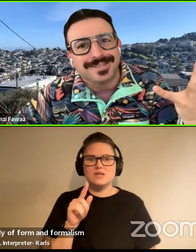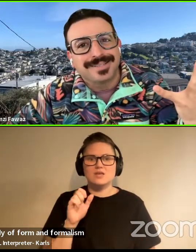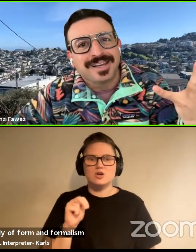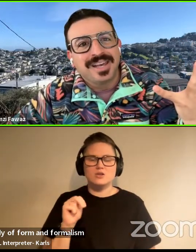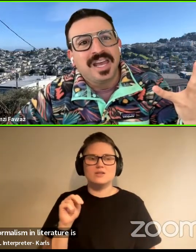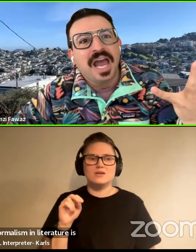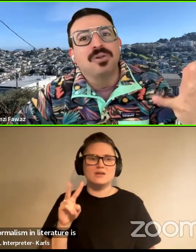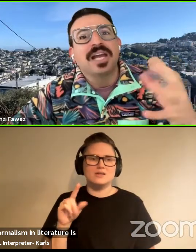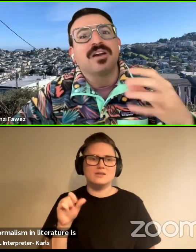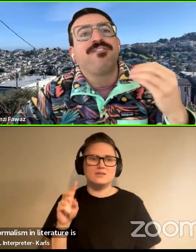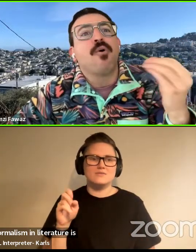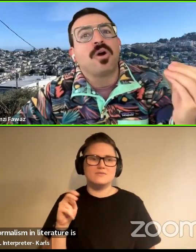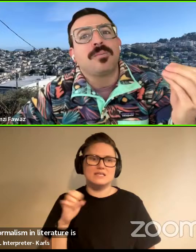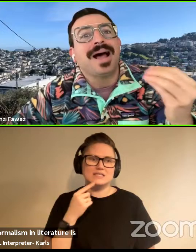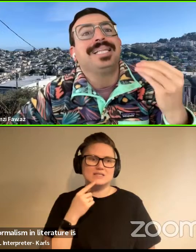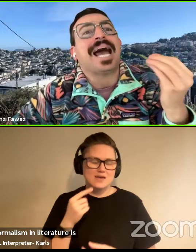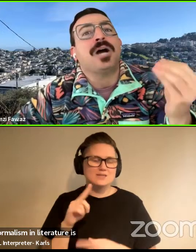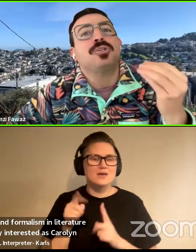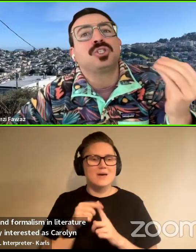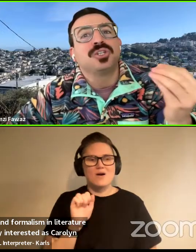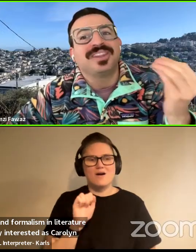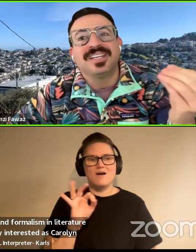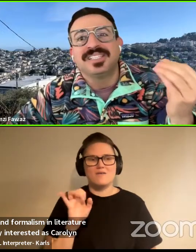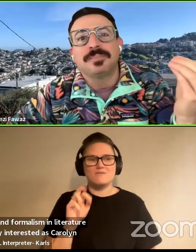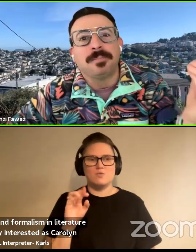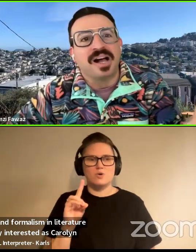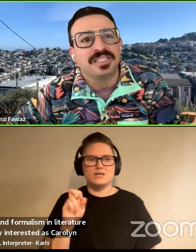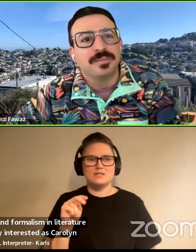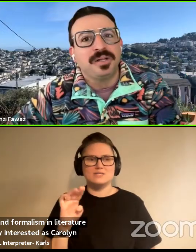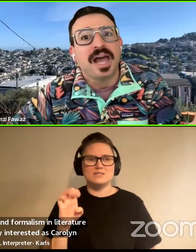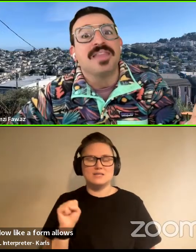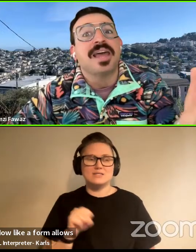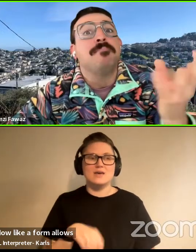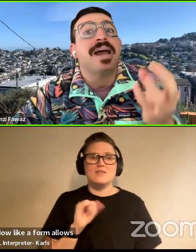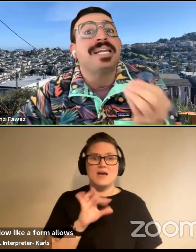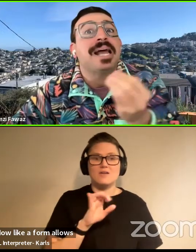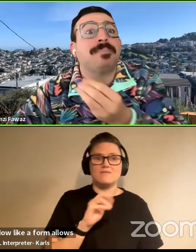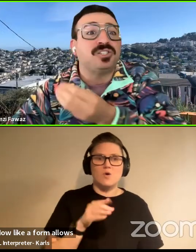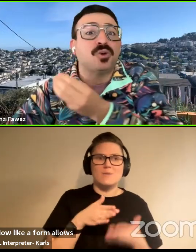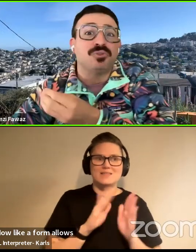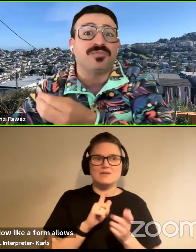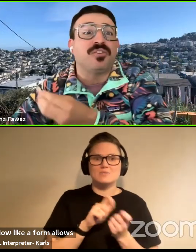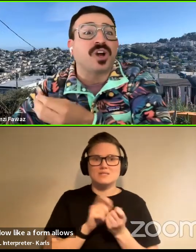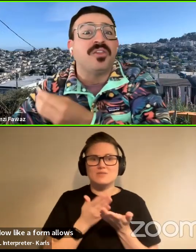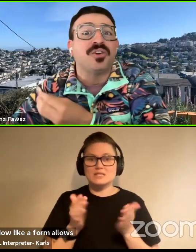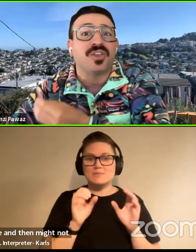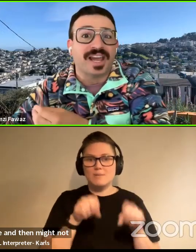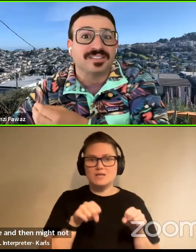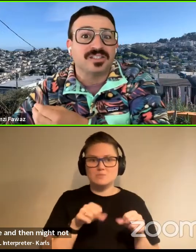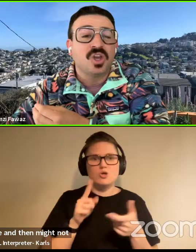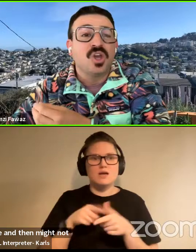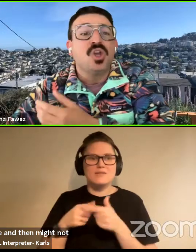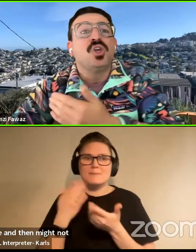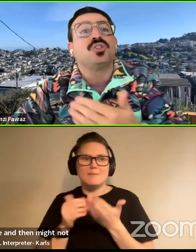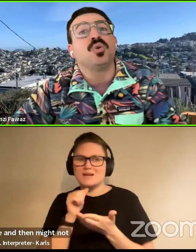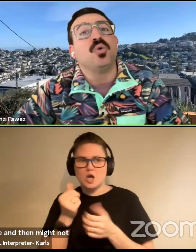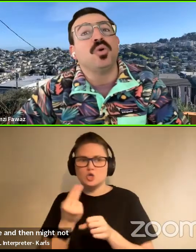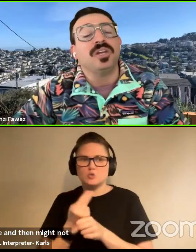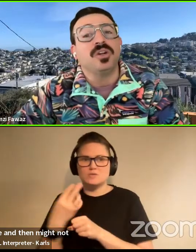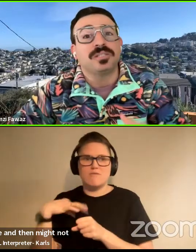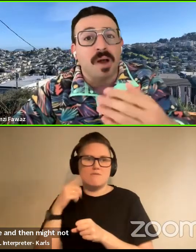affordances, how like a form allows certain things to be possible and then might not be so useful for other things.